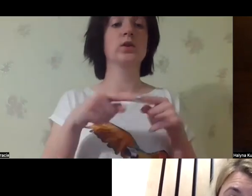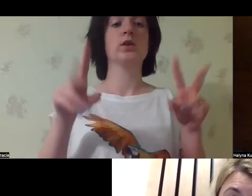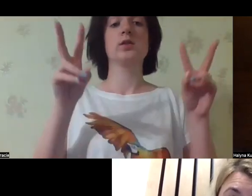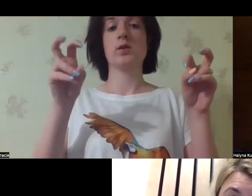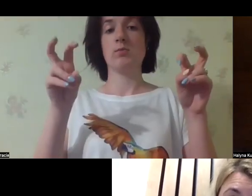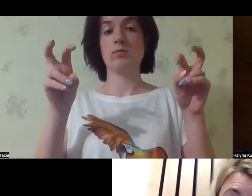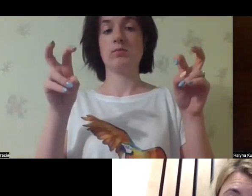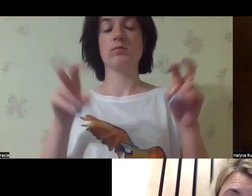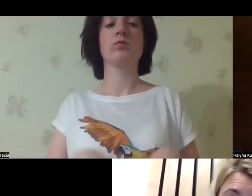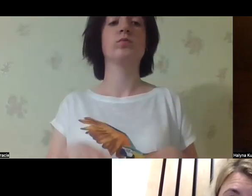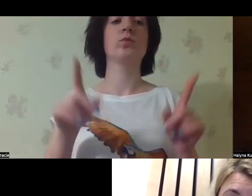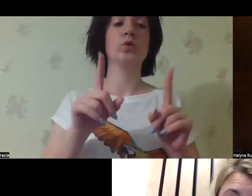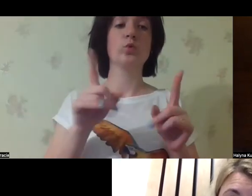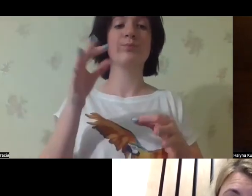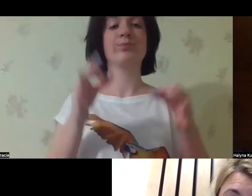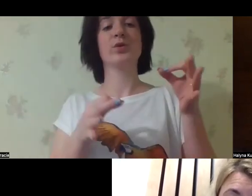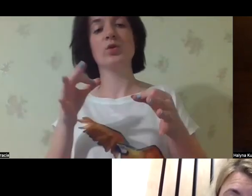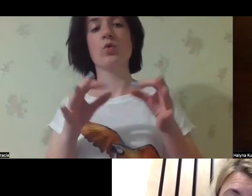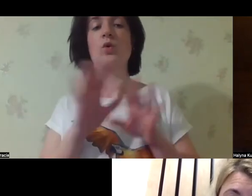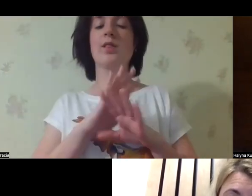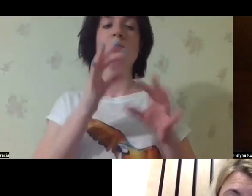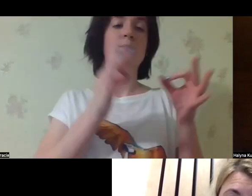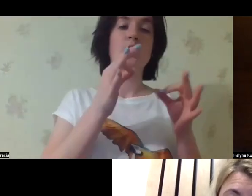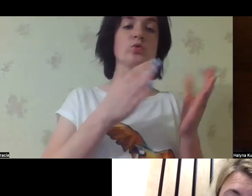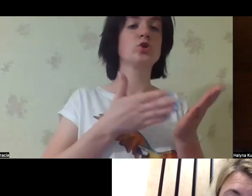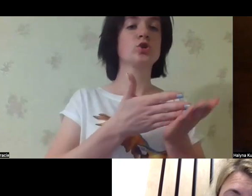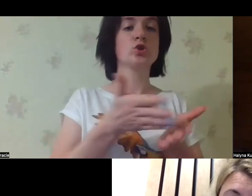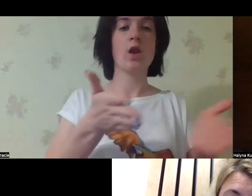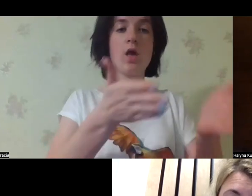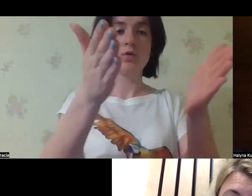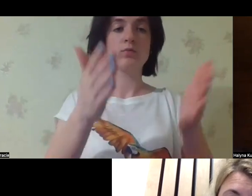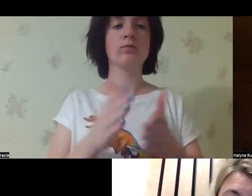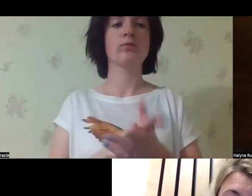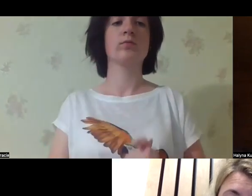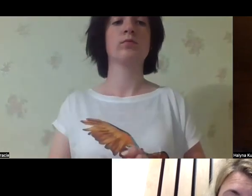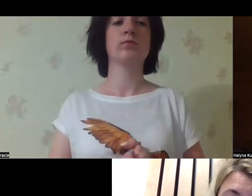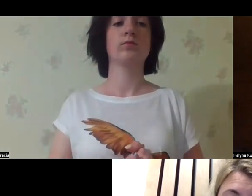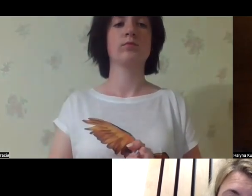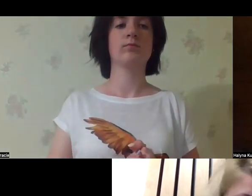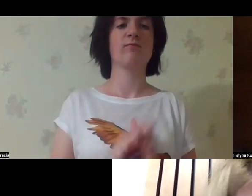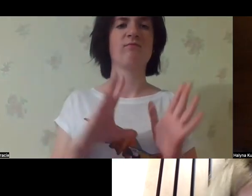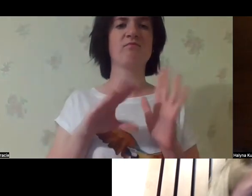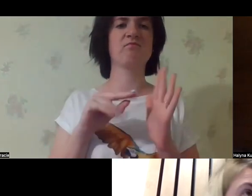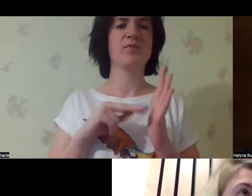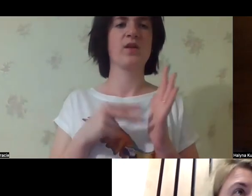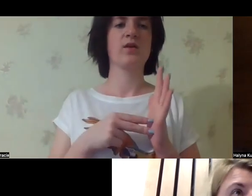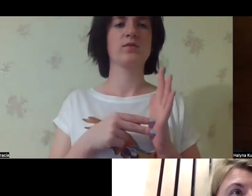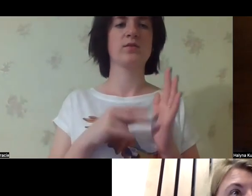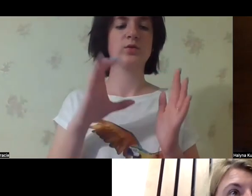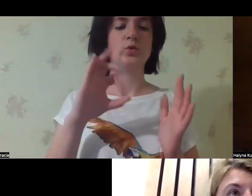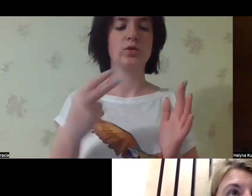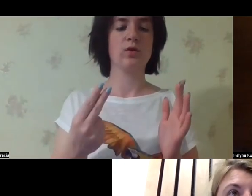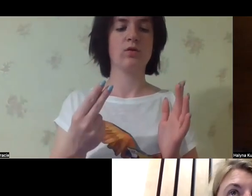they are beneficial for somebody. So all of these topics that when you